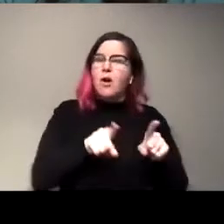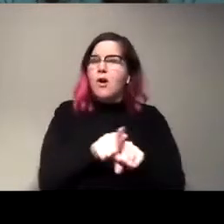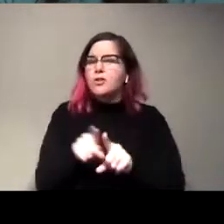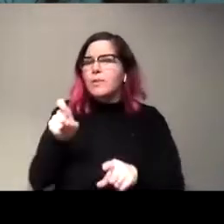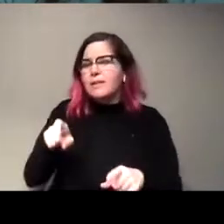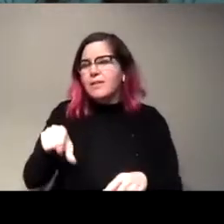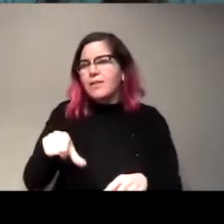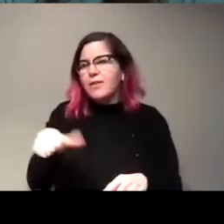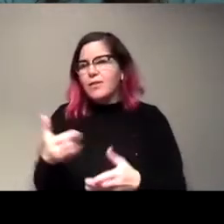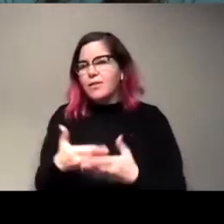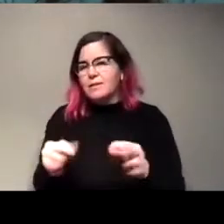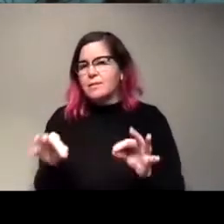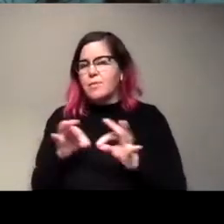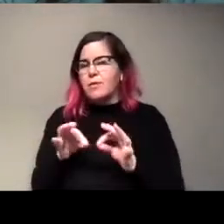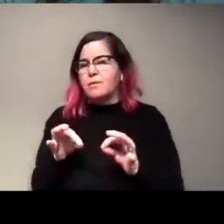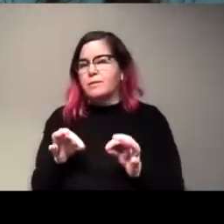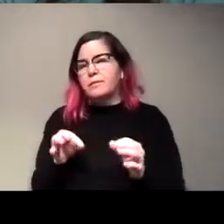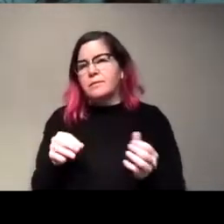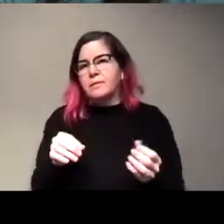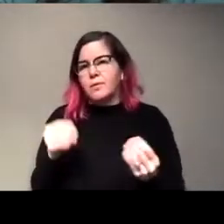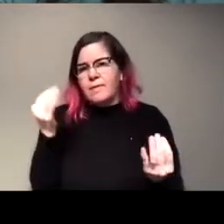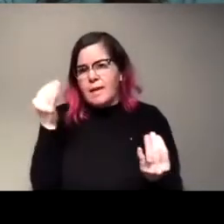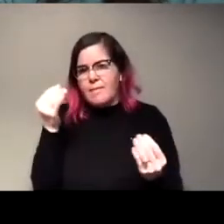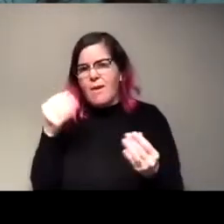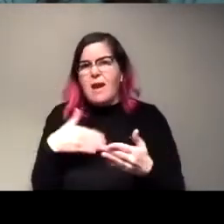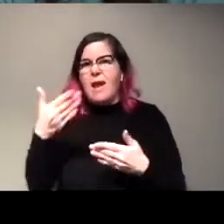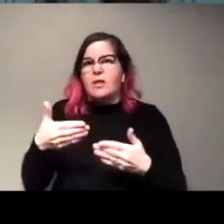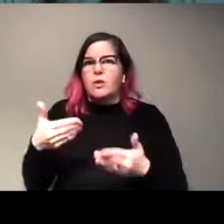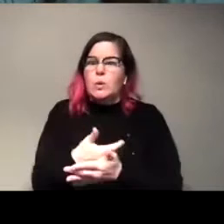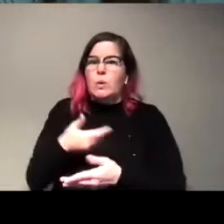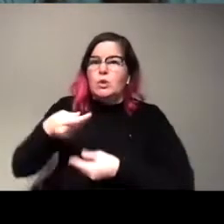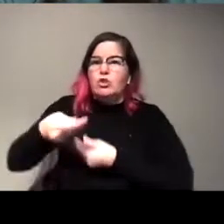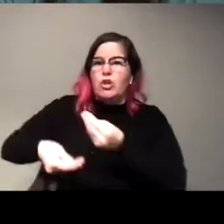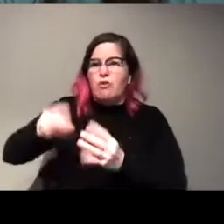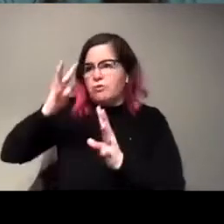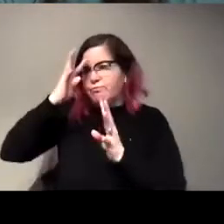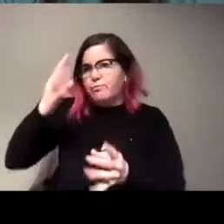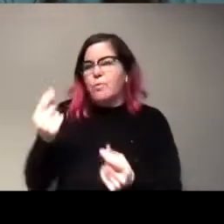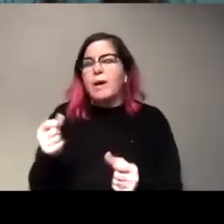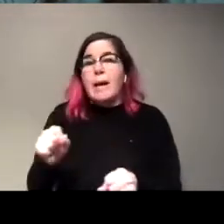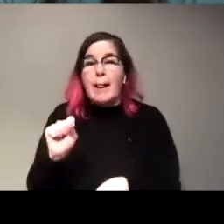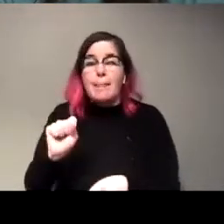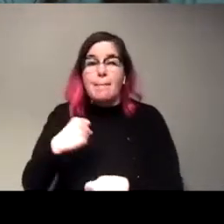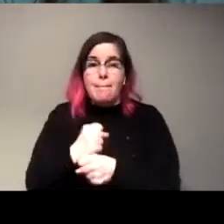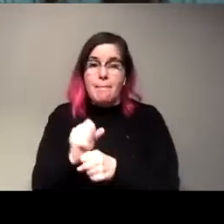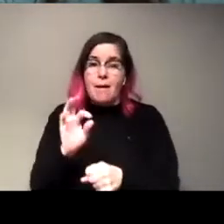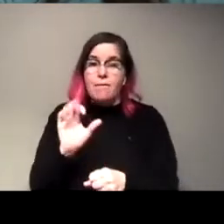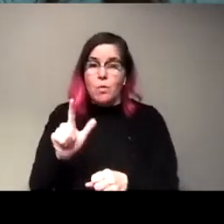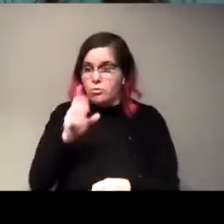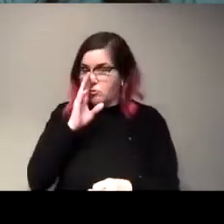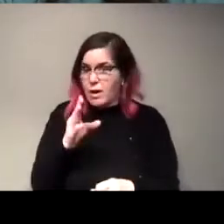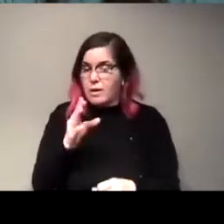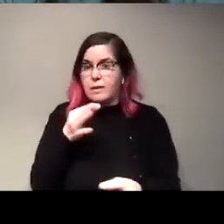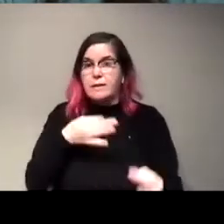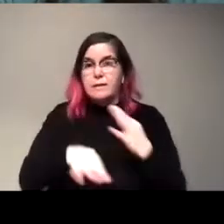also important to, uh, you know, think about the next generation of things. And like, can we make fuels directly? Like instead of taking